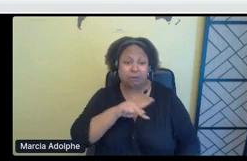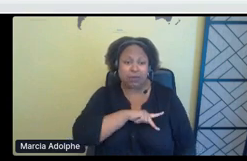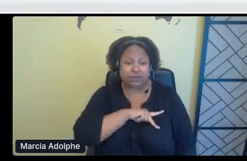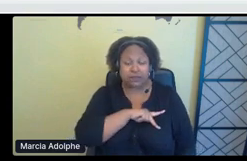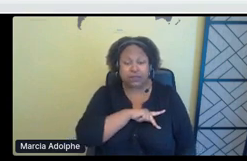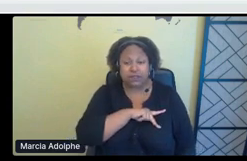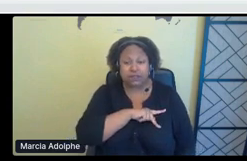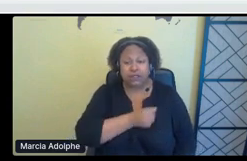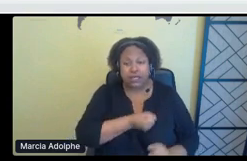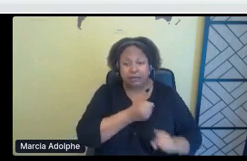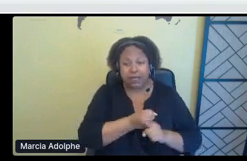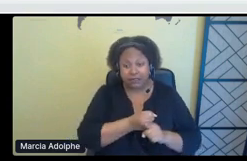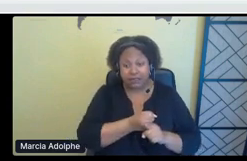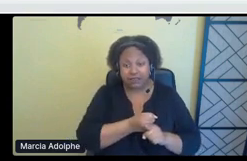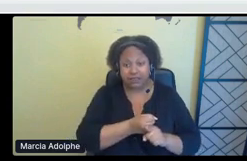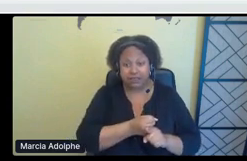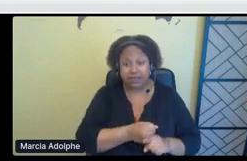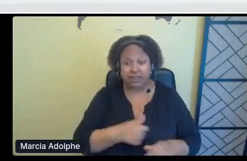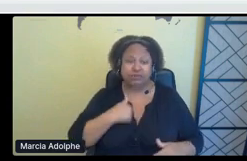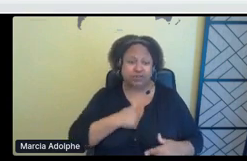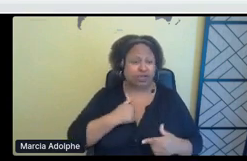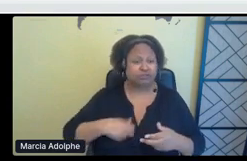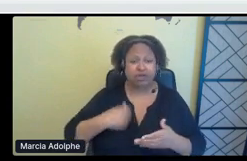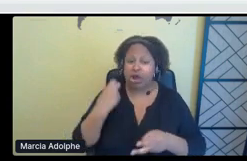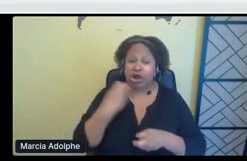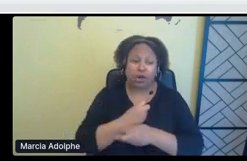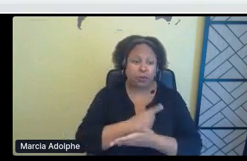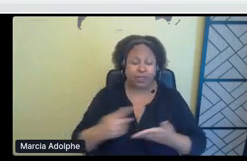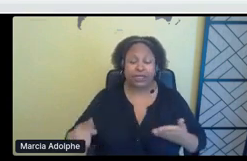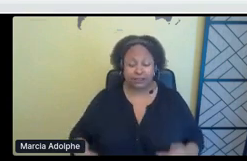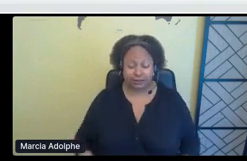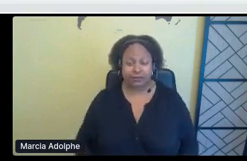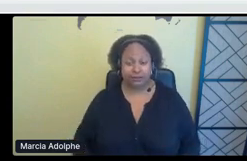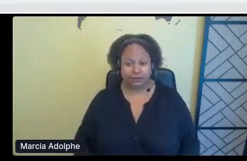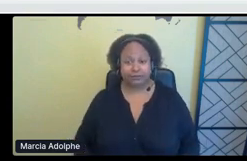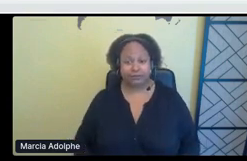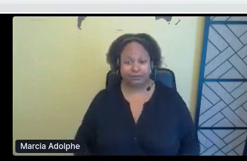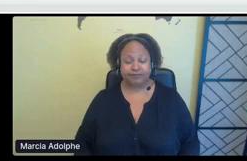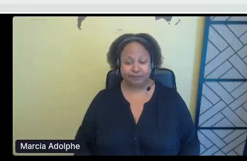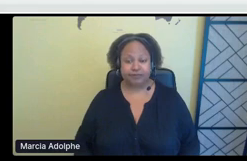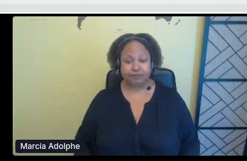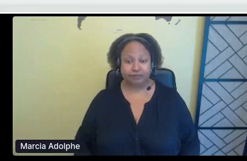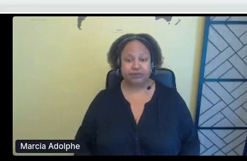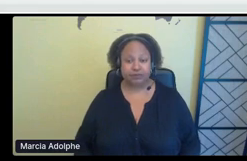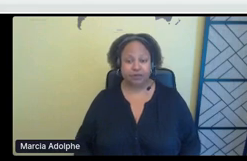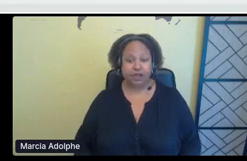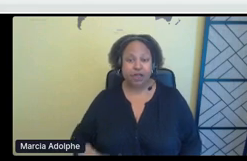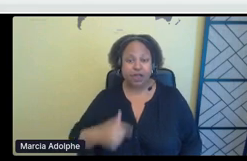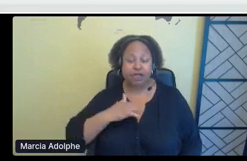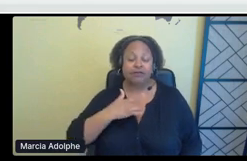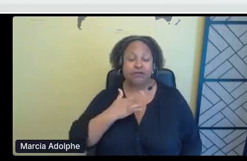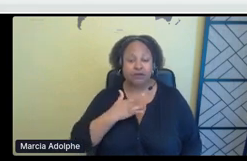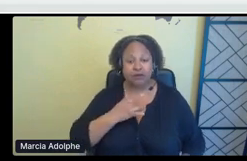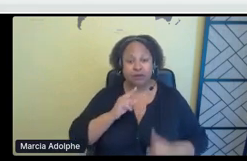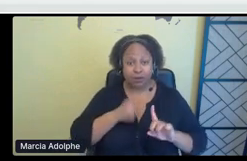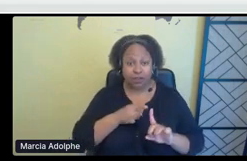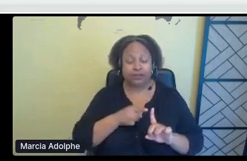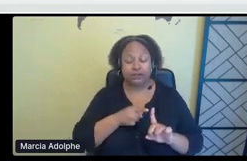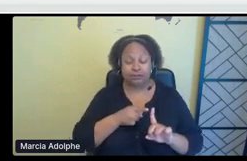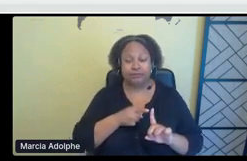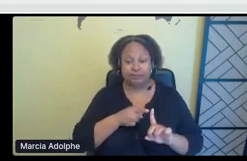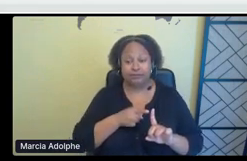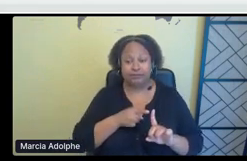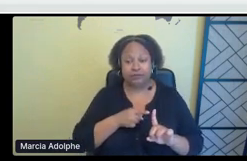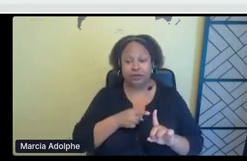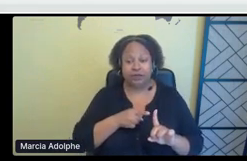Um, sorry, it's been a really rough week, but, um, I think the point is, is that it's